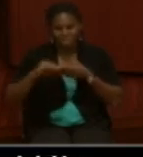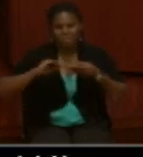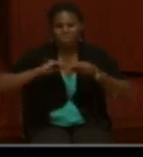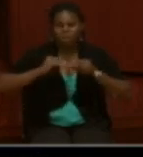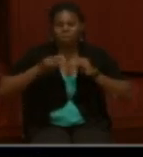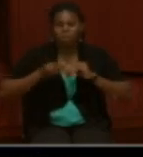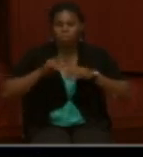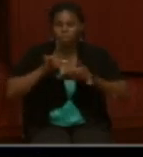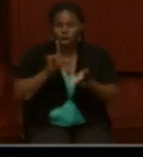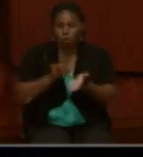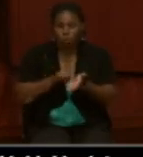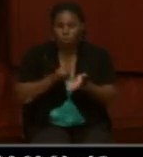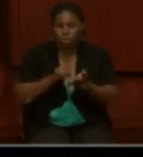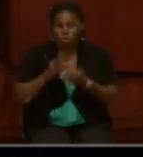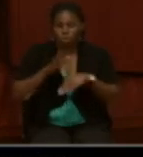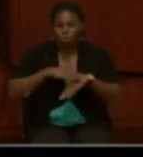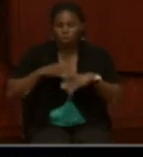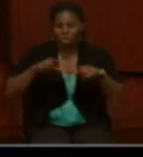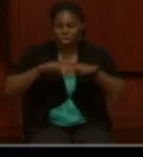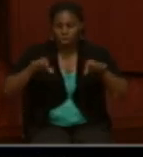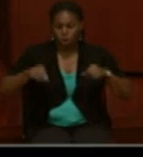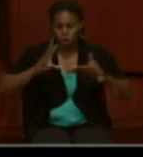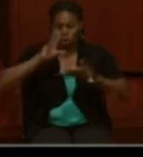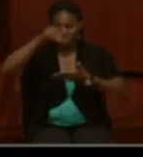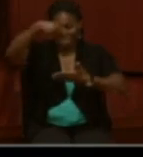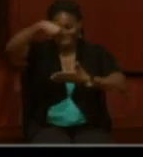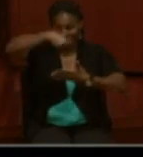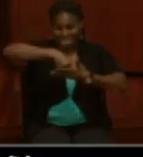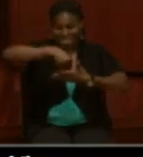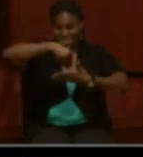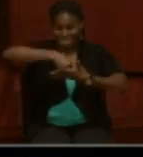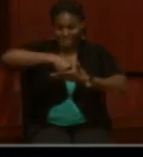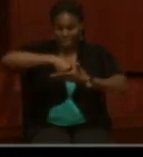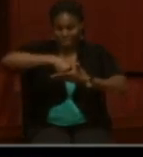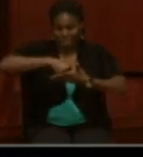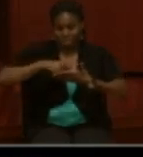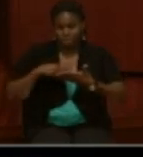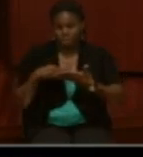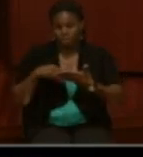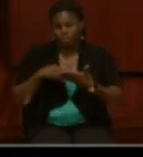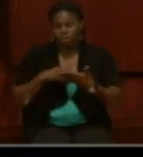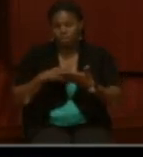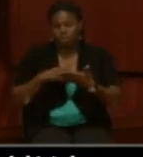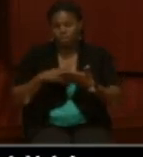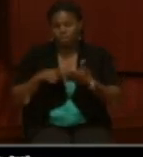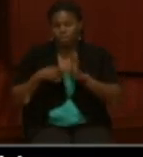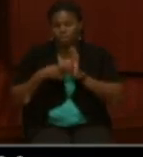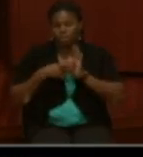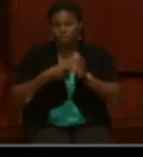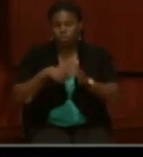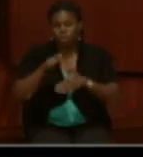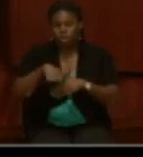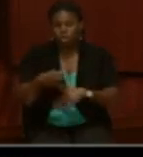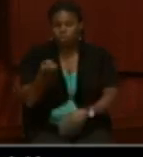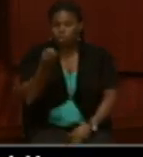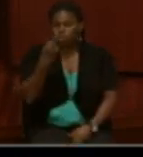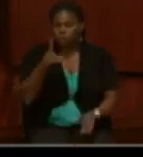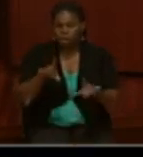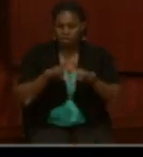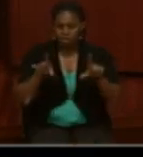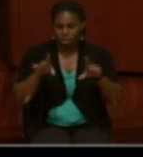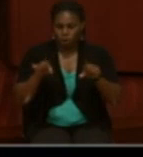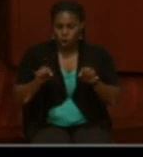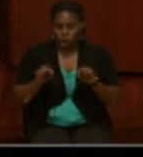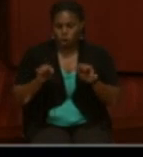that are printed on the cards that are inside the envelope or the jacket. So in this case, it's showing that there should be 12 cards